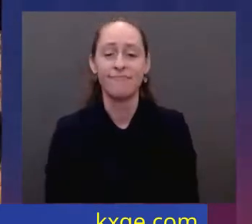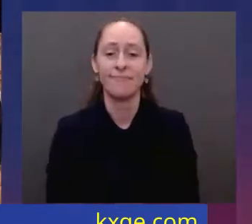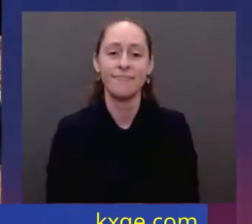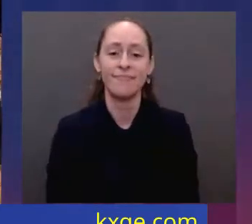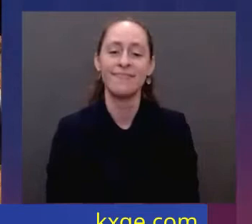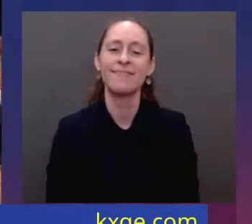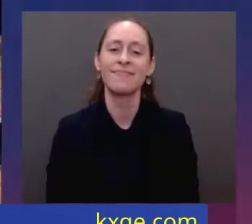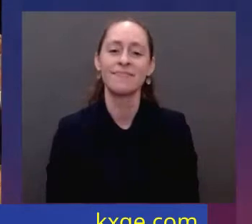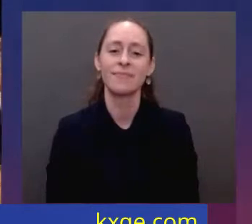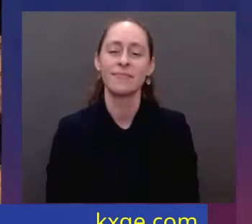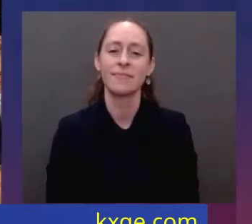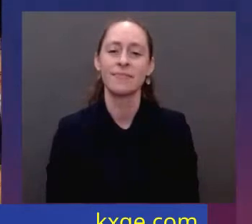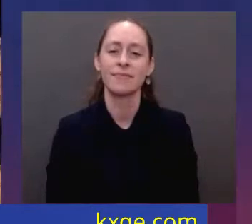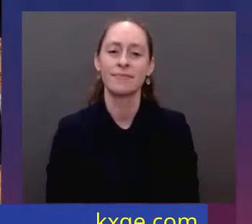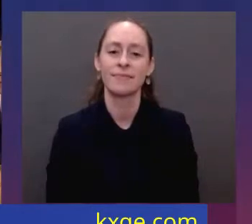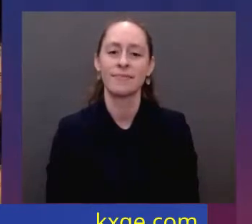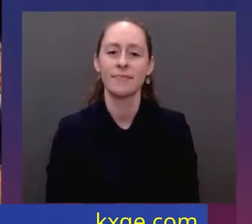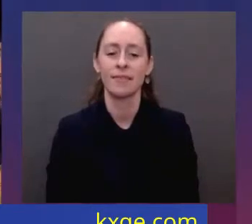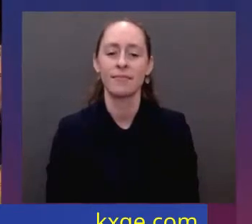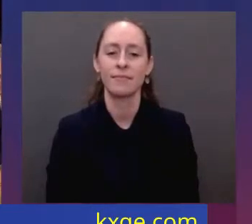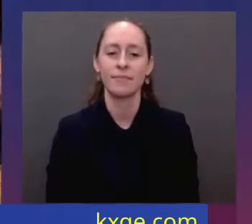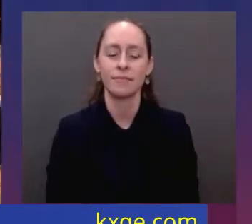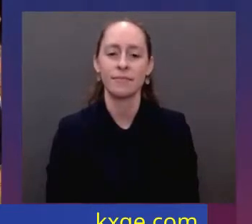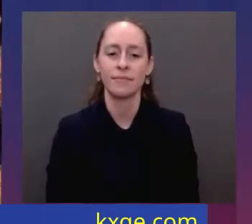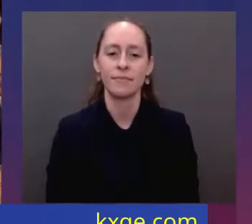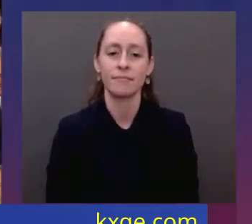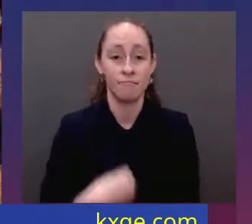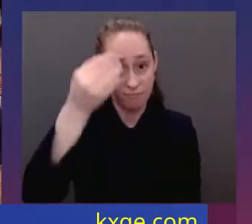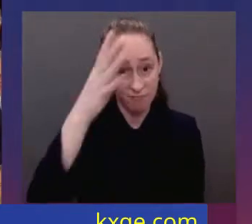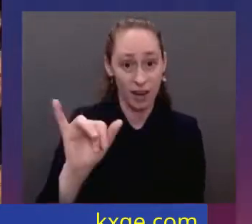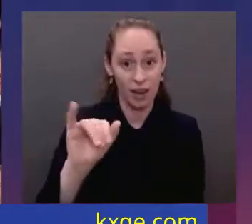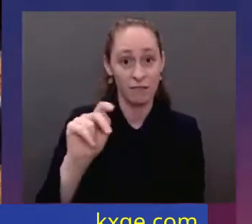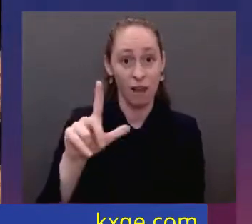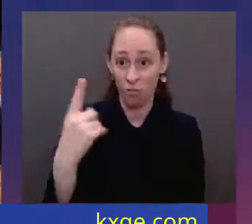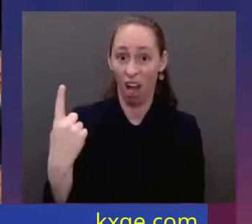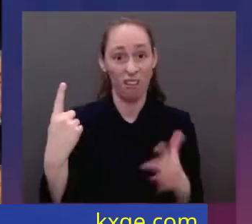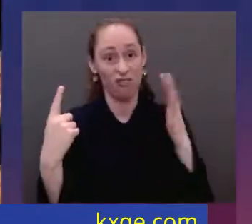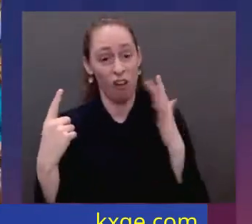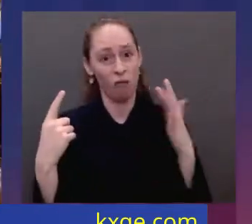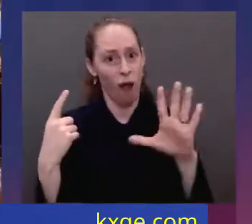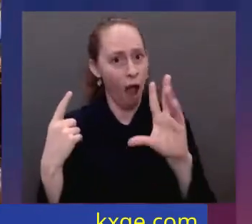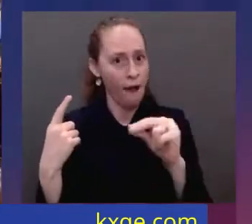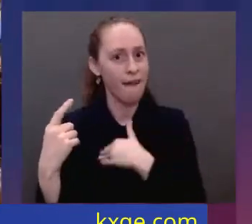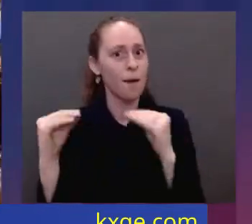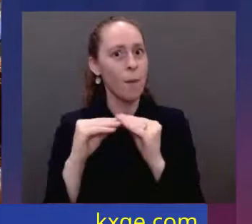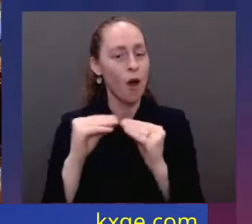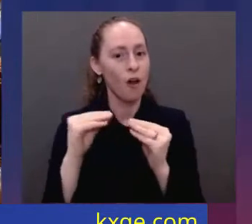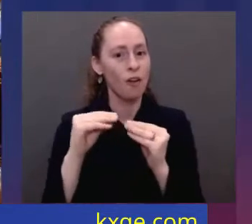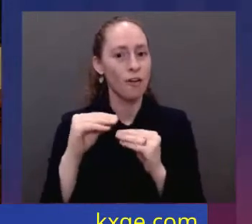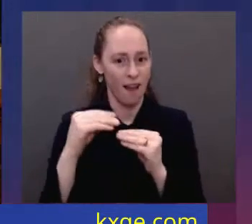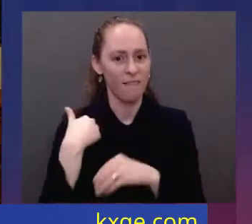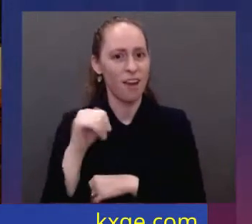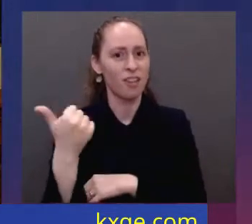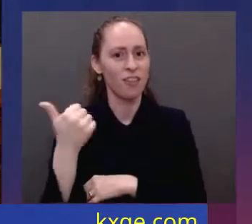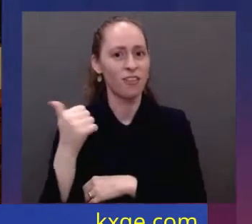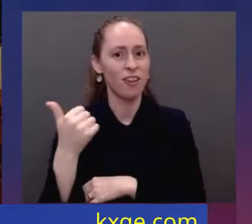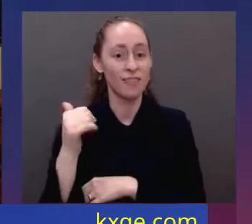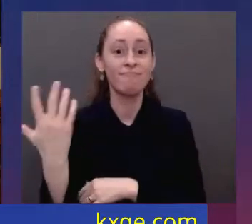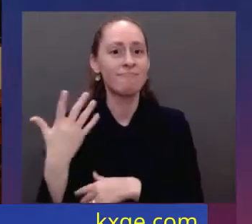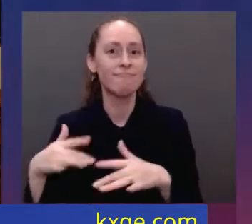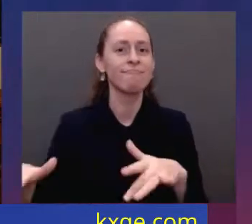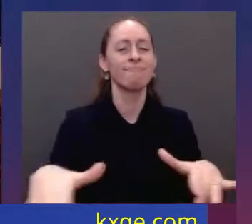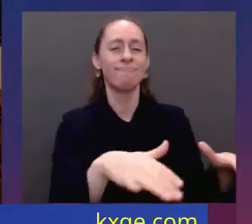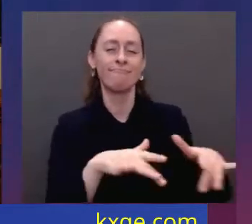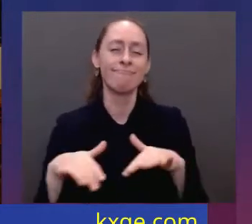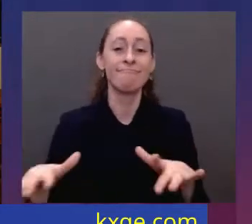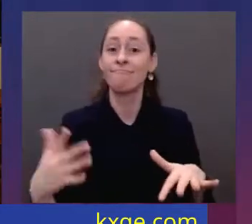Intel is not alone. There's something happening in America. Just look around and you'll see an amazing story. The rebirth